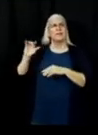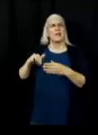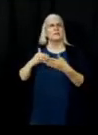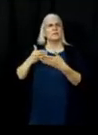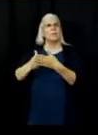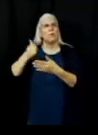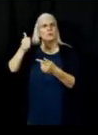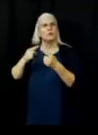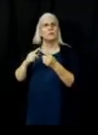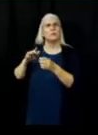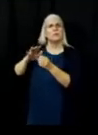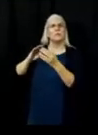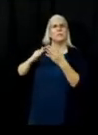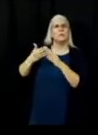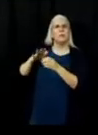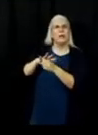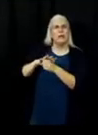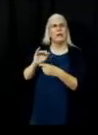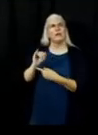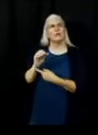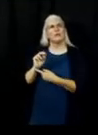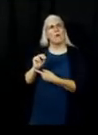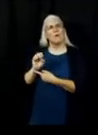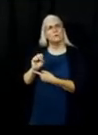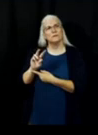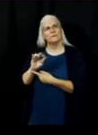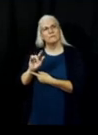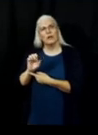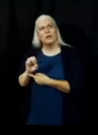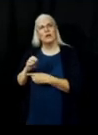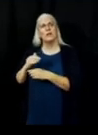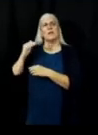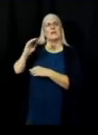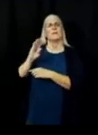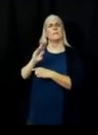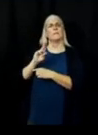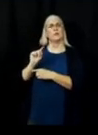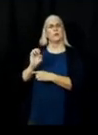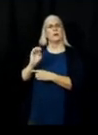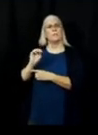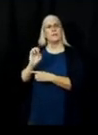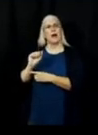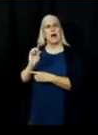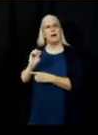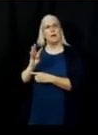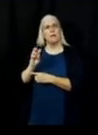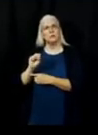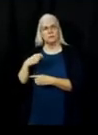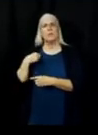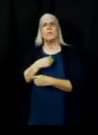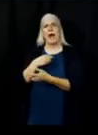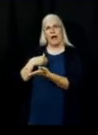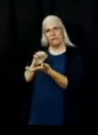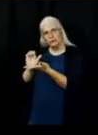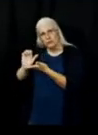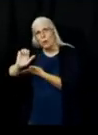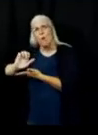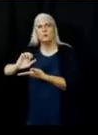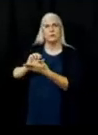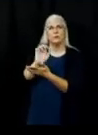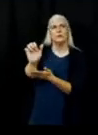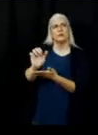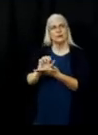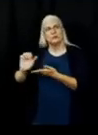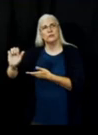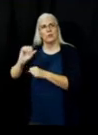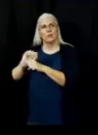Jonesville and Butte Meadows. Okay, there's a dozer line out here I'm pointing to. So that is projected to be